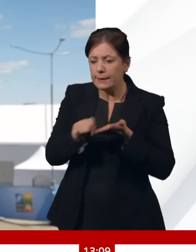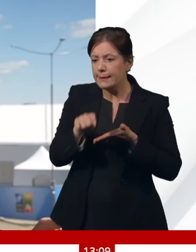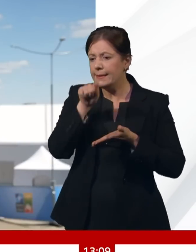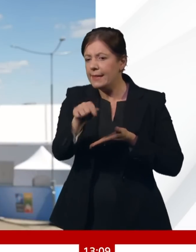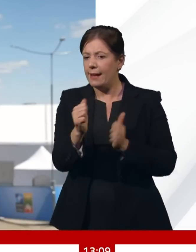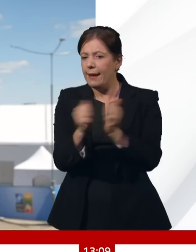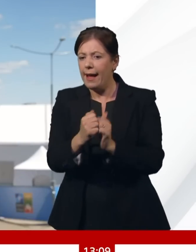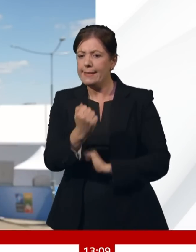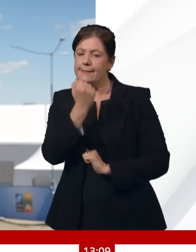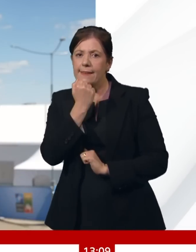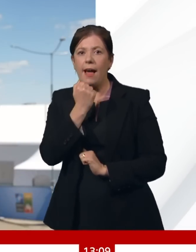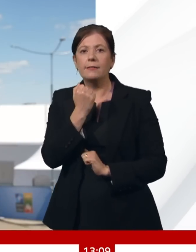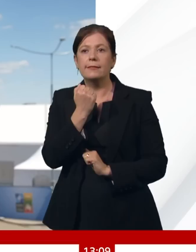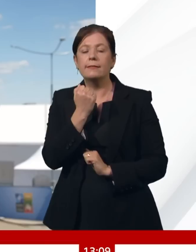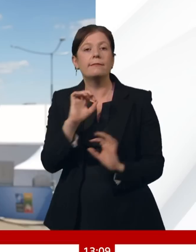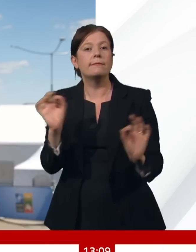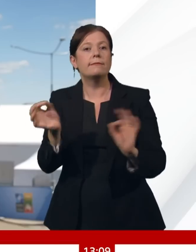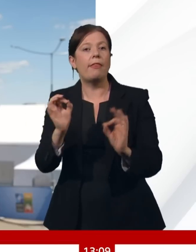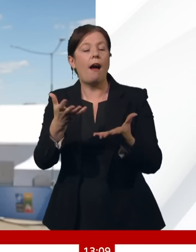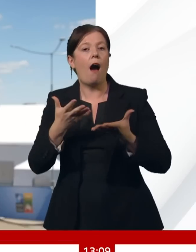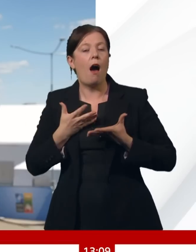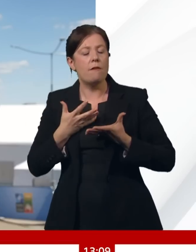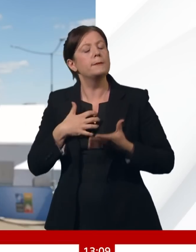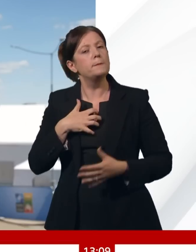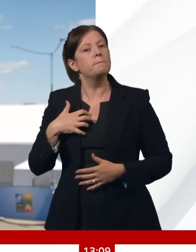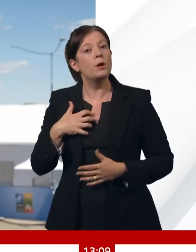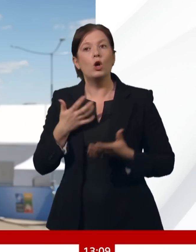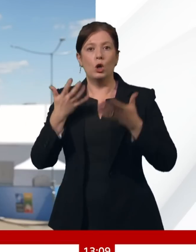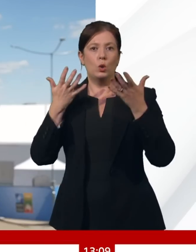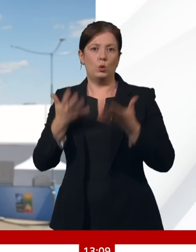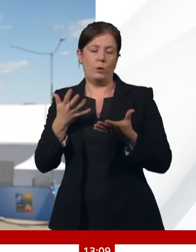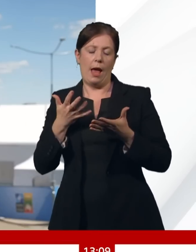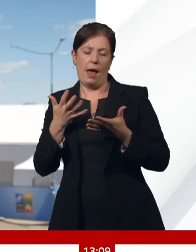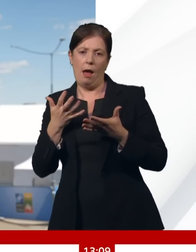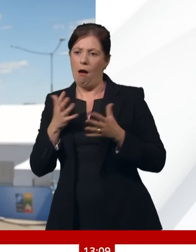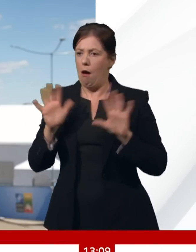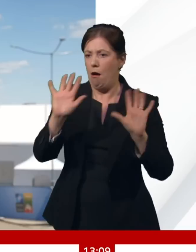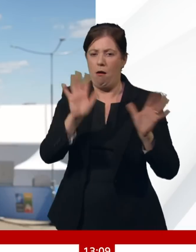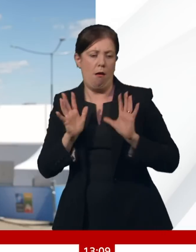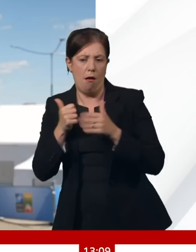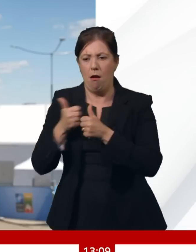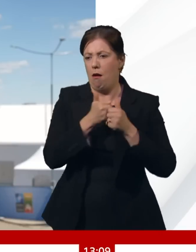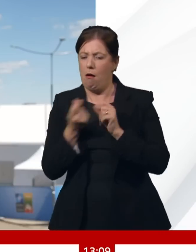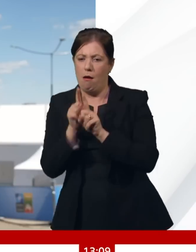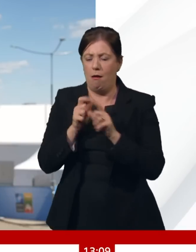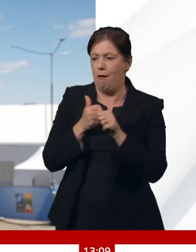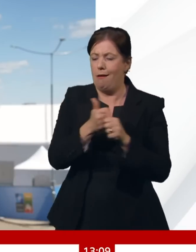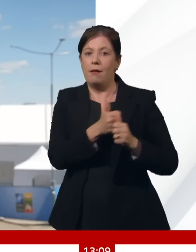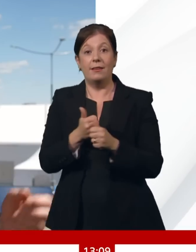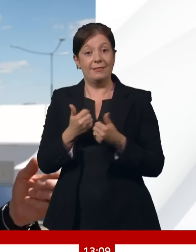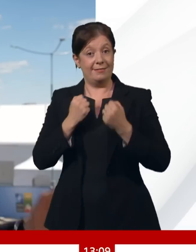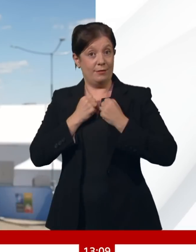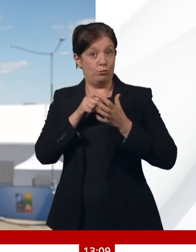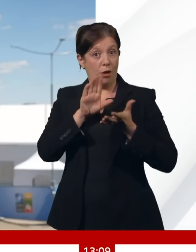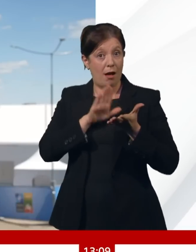and how and a when Ukraine's going to join NATO, today everybody's been falling over each other to try and put on a united front. So you've had the Prime Minister,